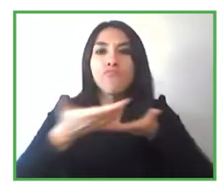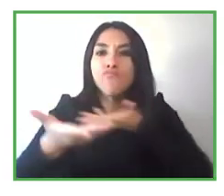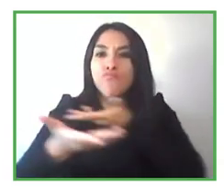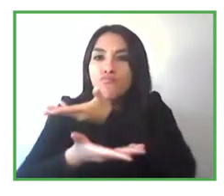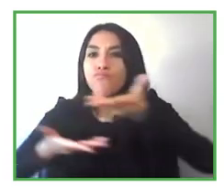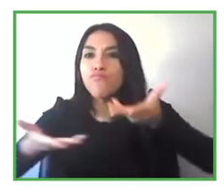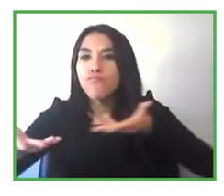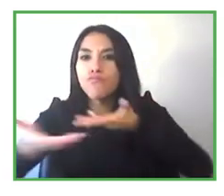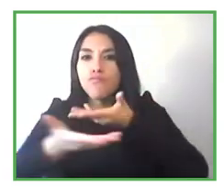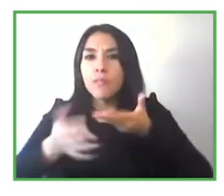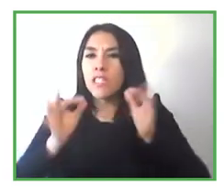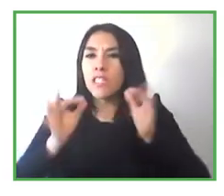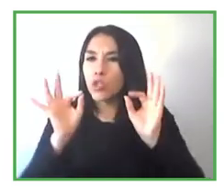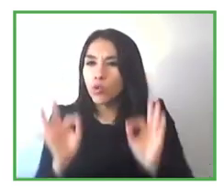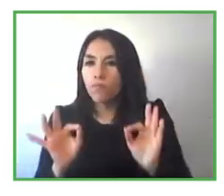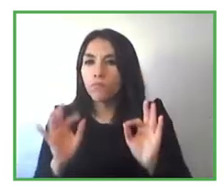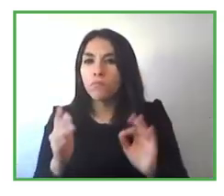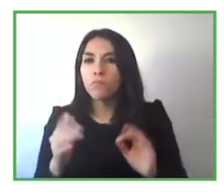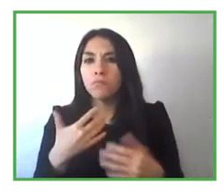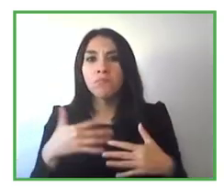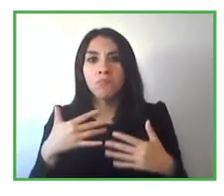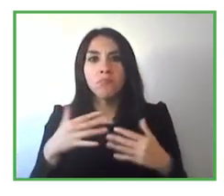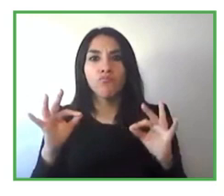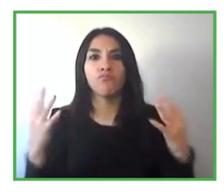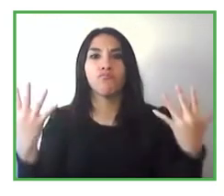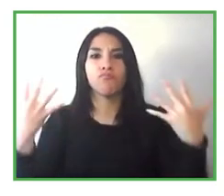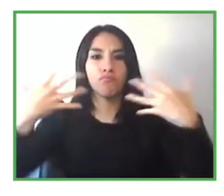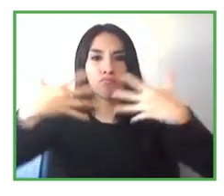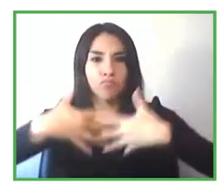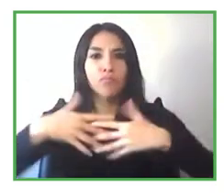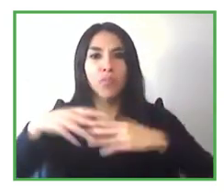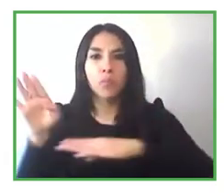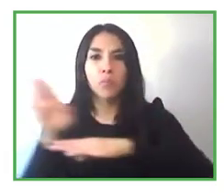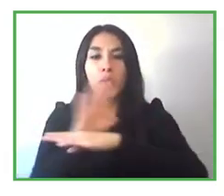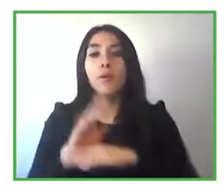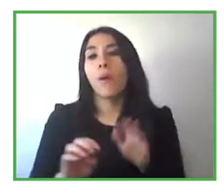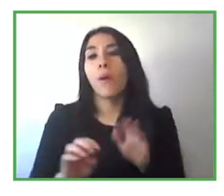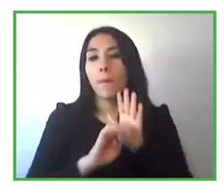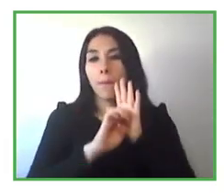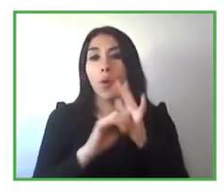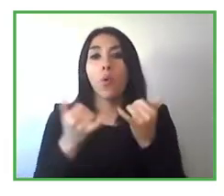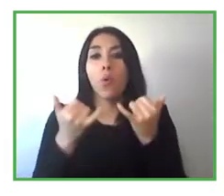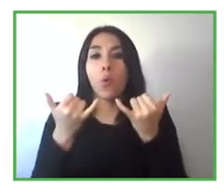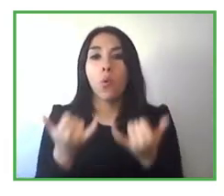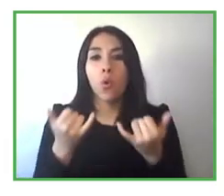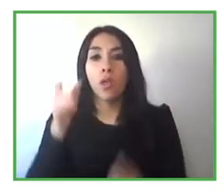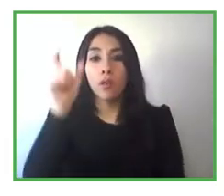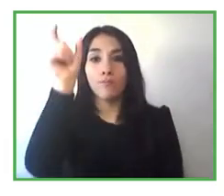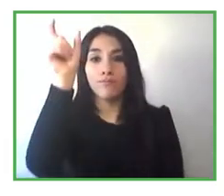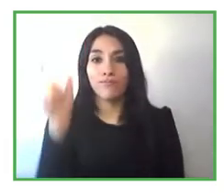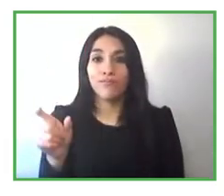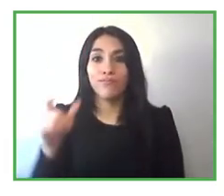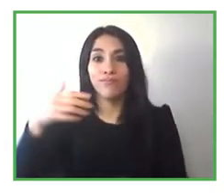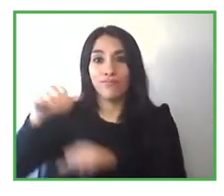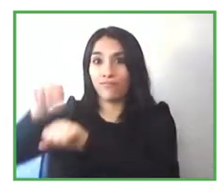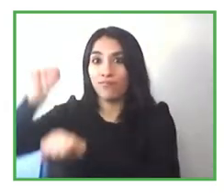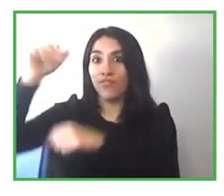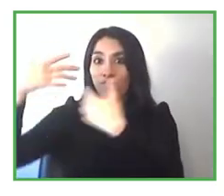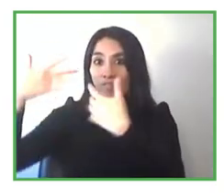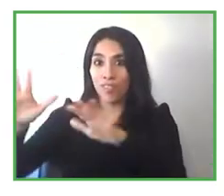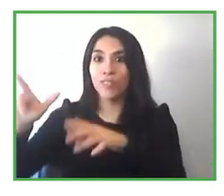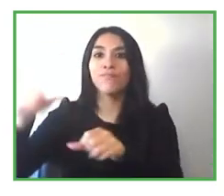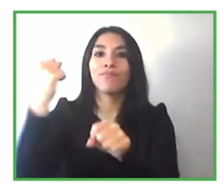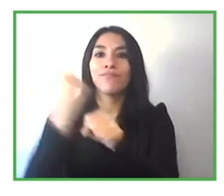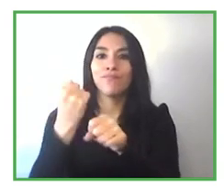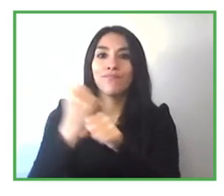working there so steven and our other graduates help the newest arrivals to settle in so they are very